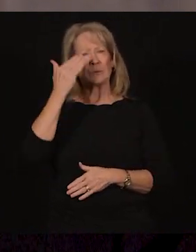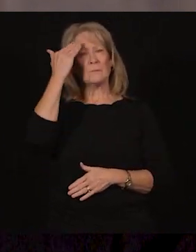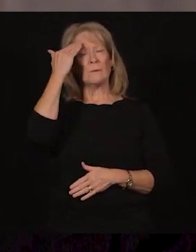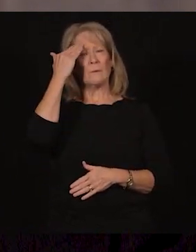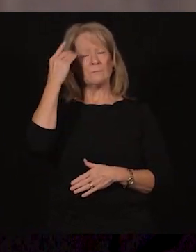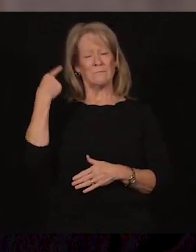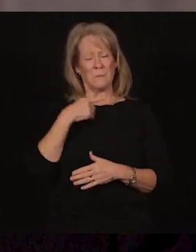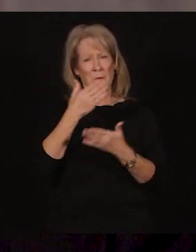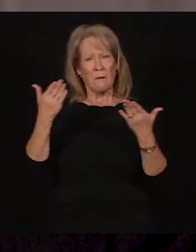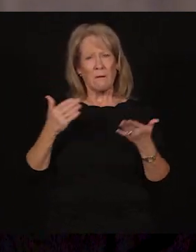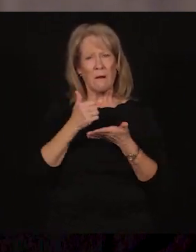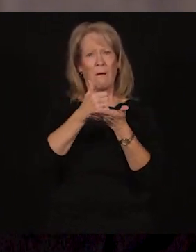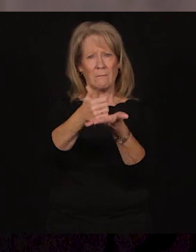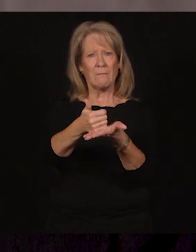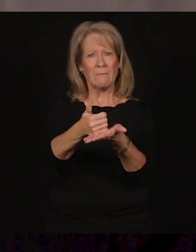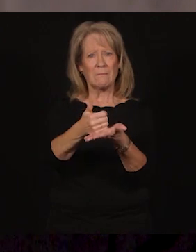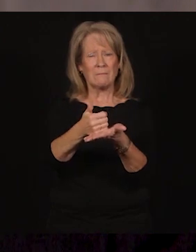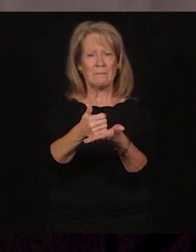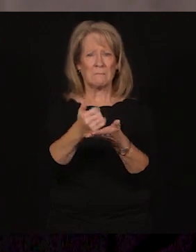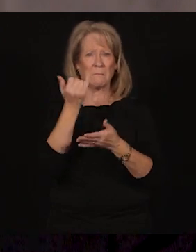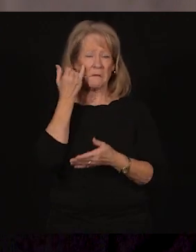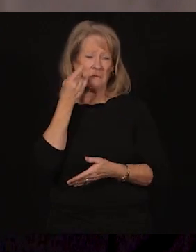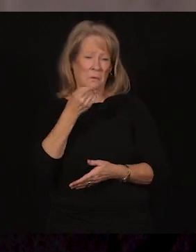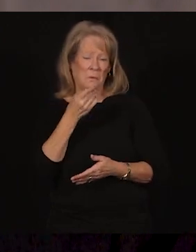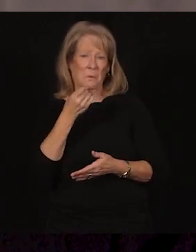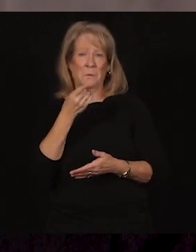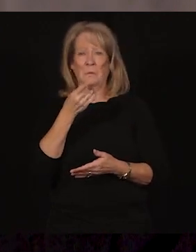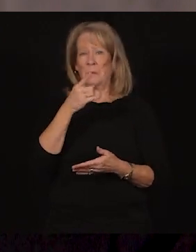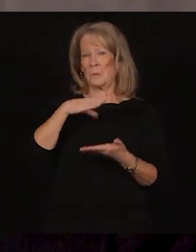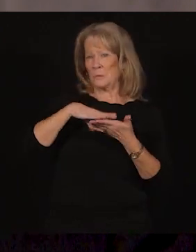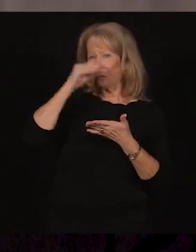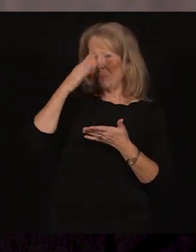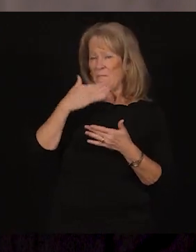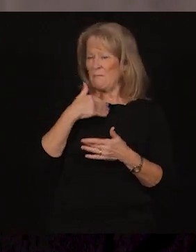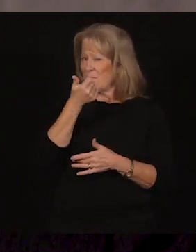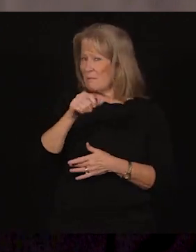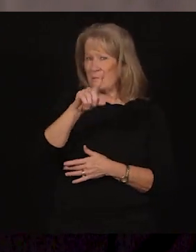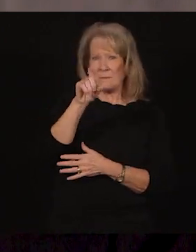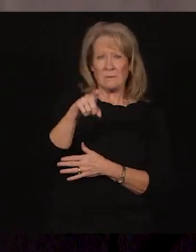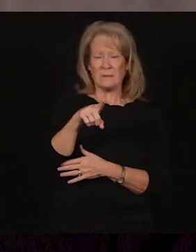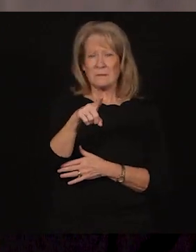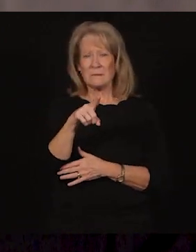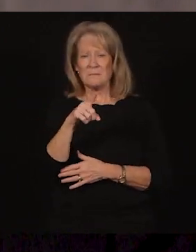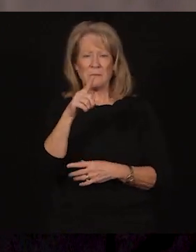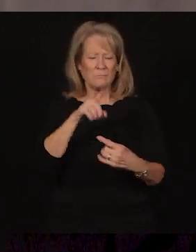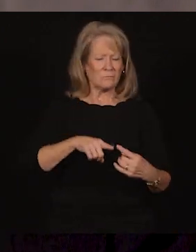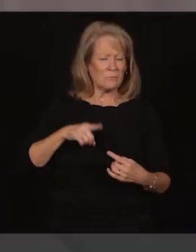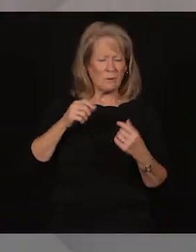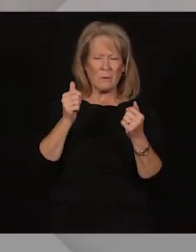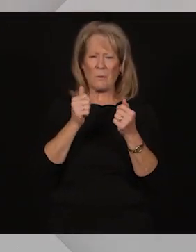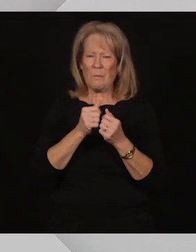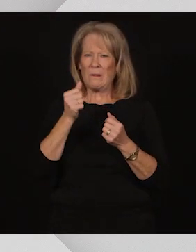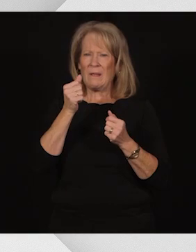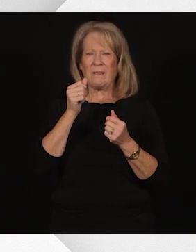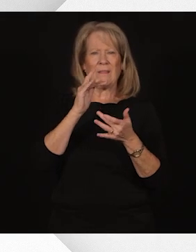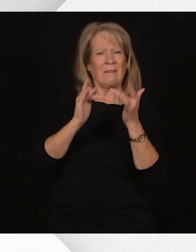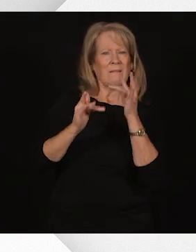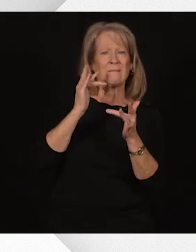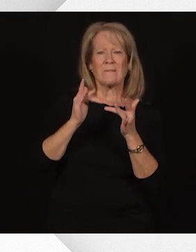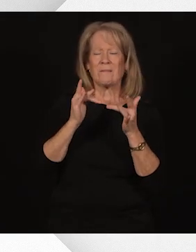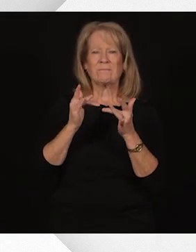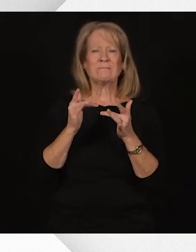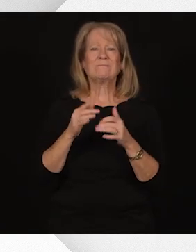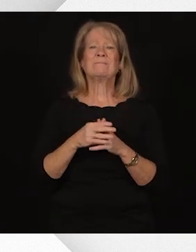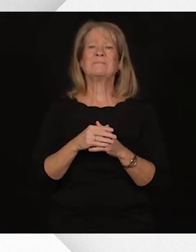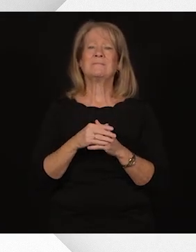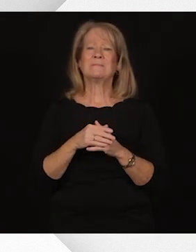know that we are here to help you. If you or your student have any questions or difficulty with the digital learning